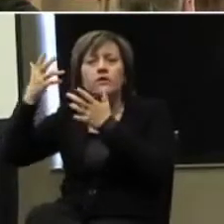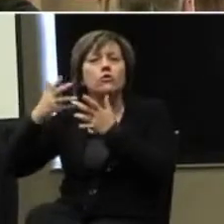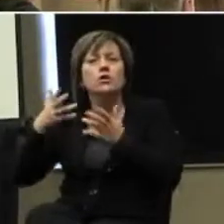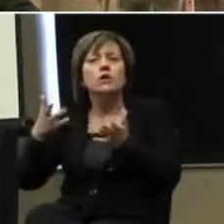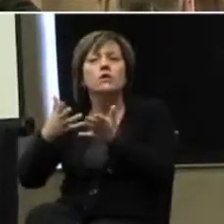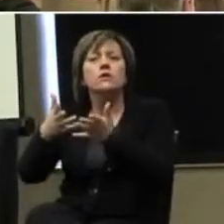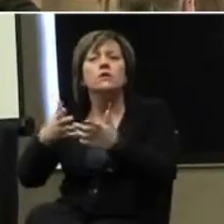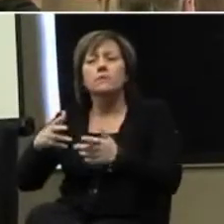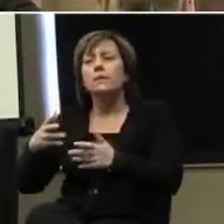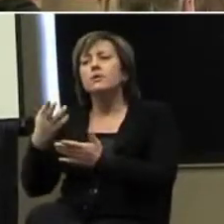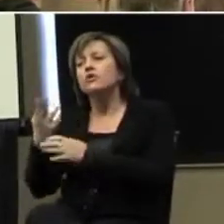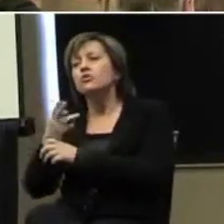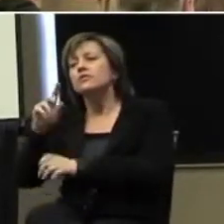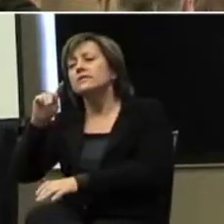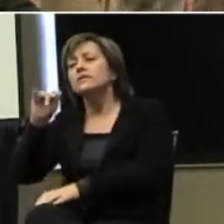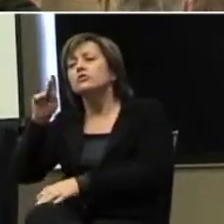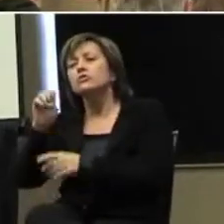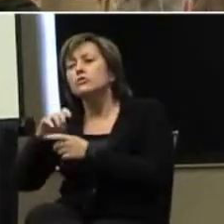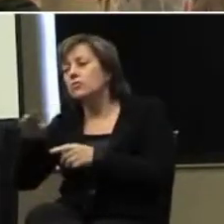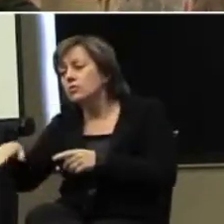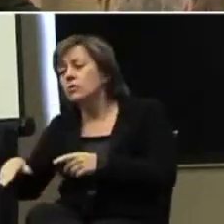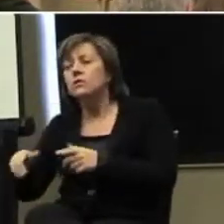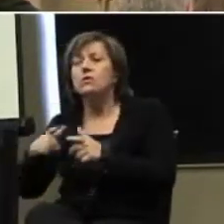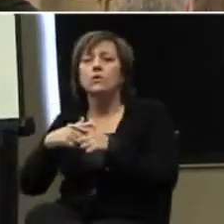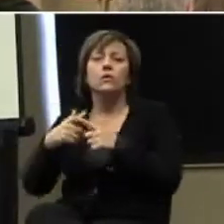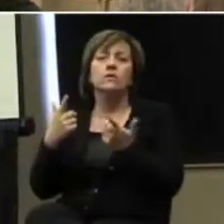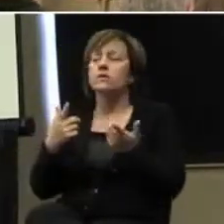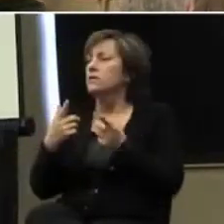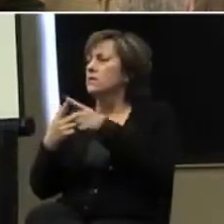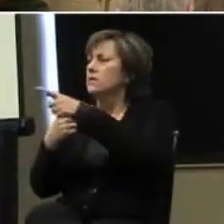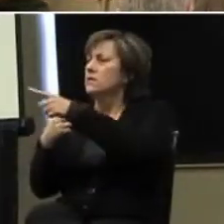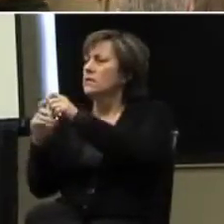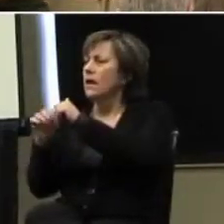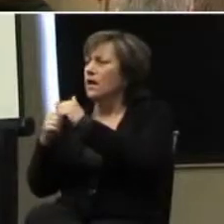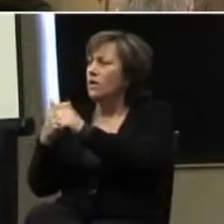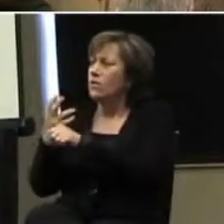him by using that tissue on his desk or by using a picture on his desk.